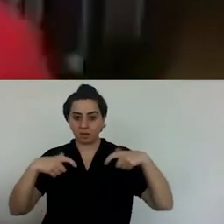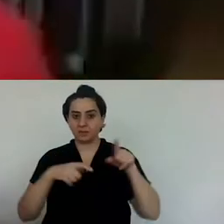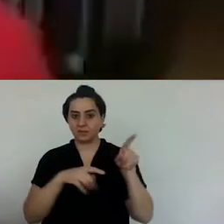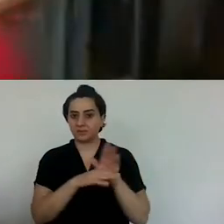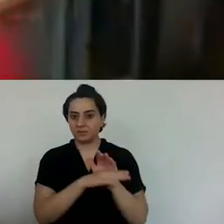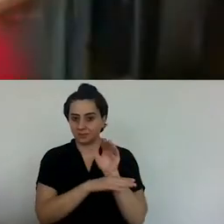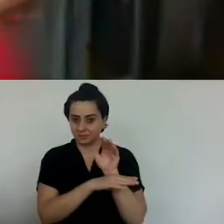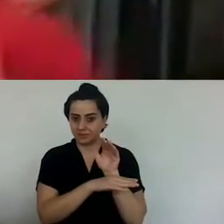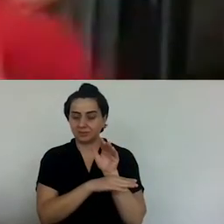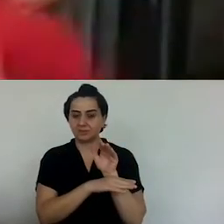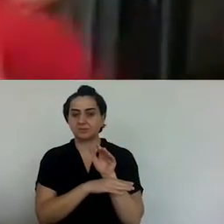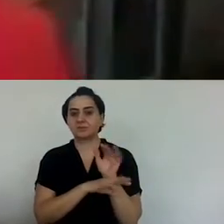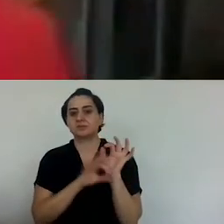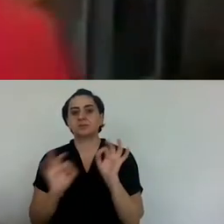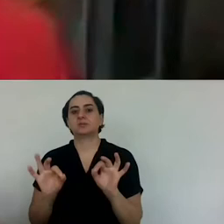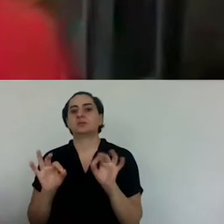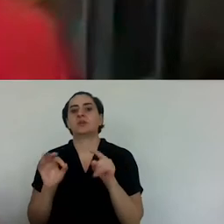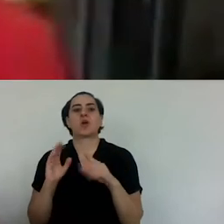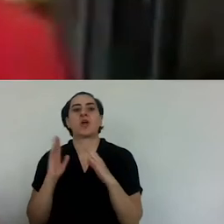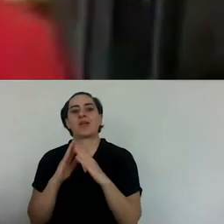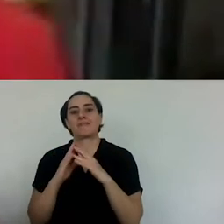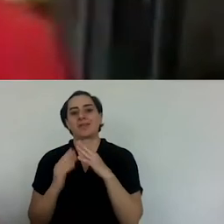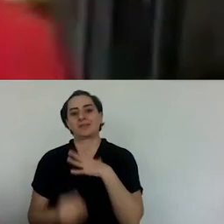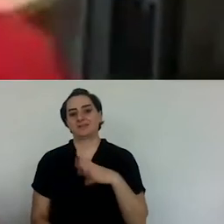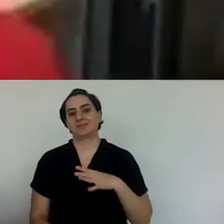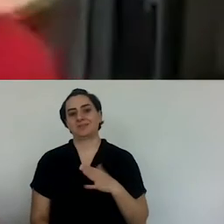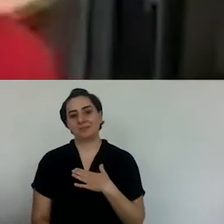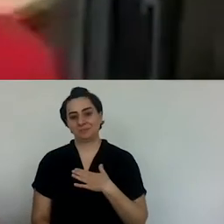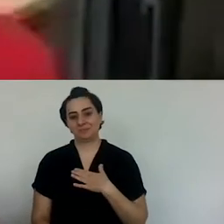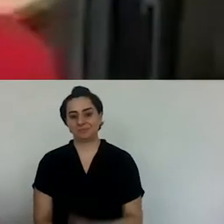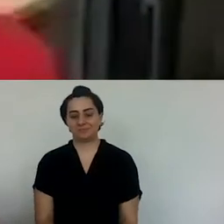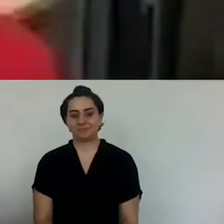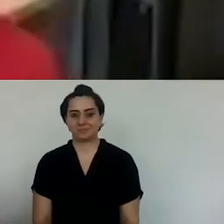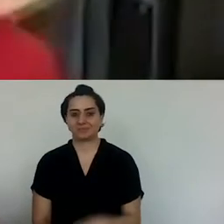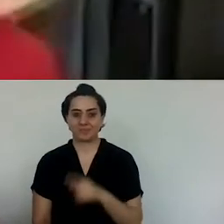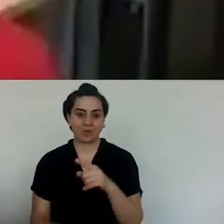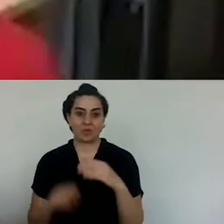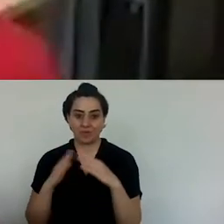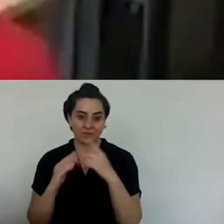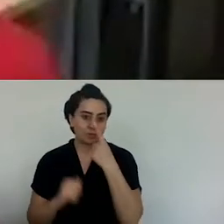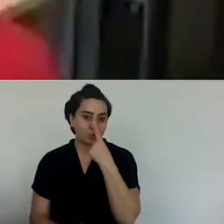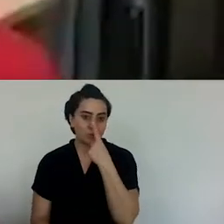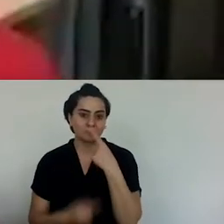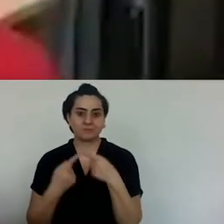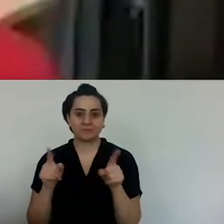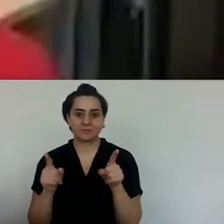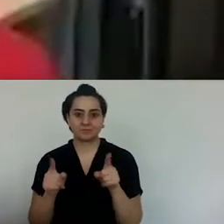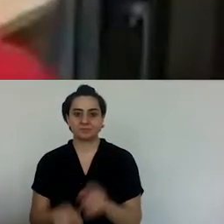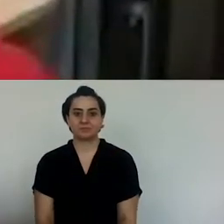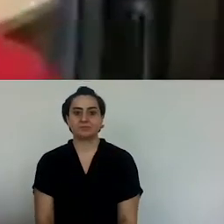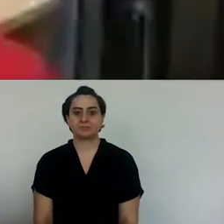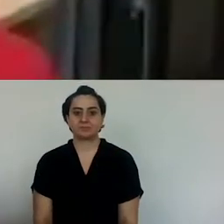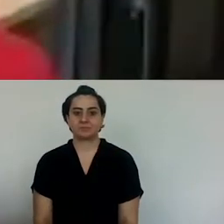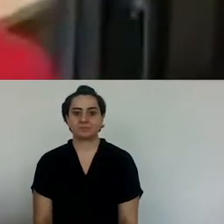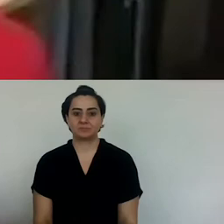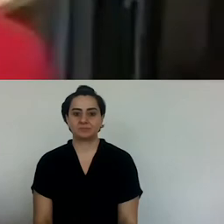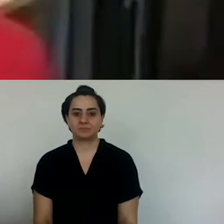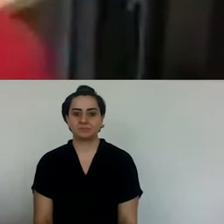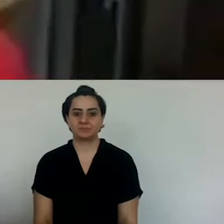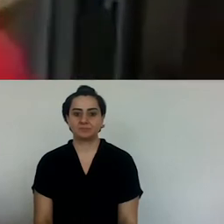memories there. Even if I lived in a palace at the moment, I would still hanker after